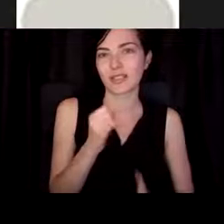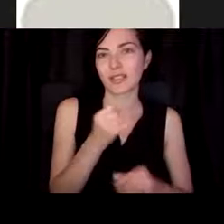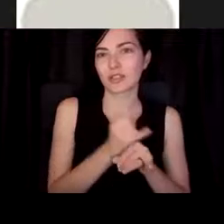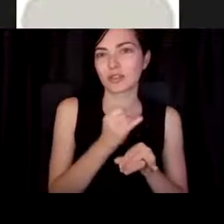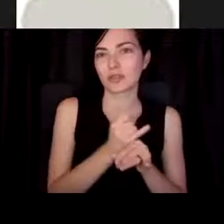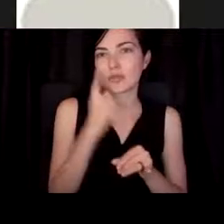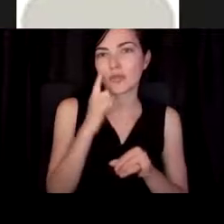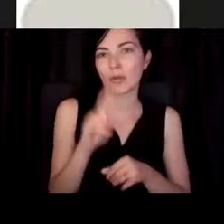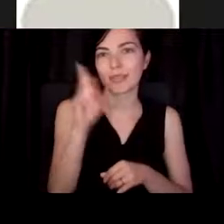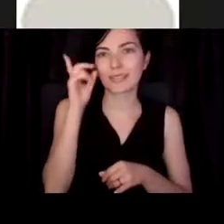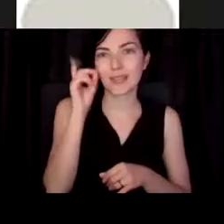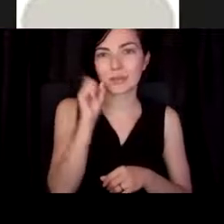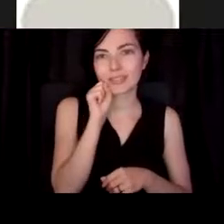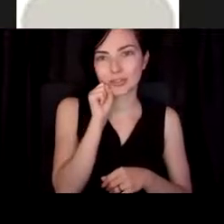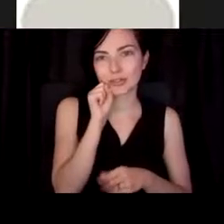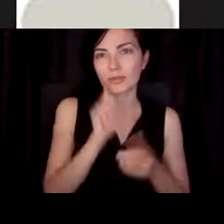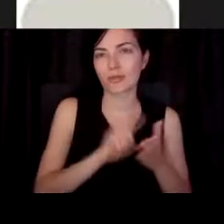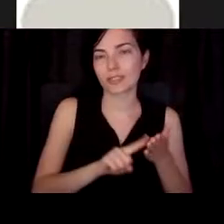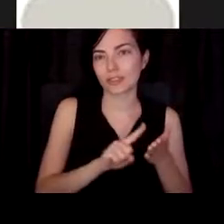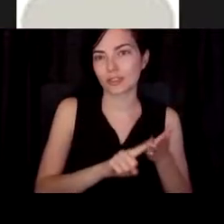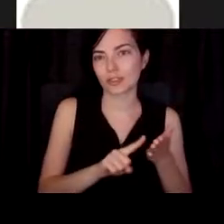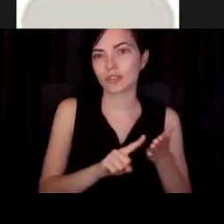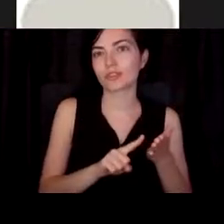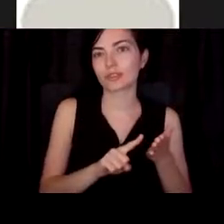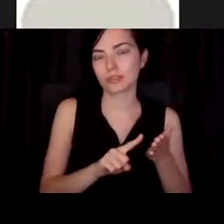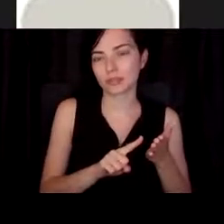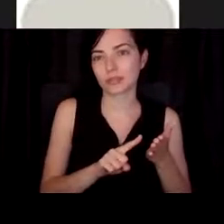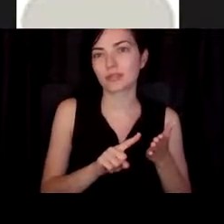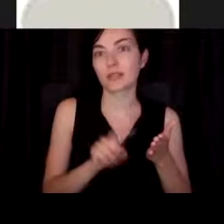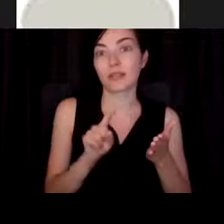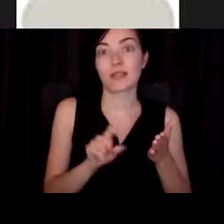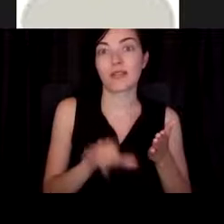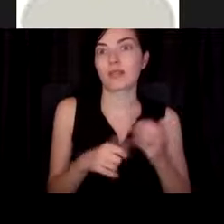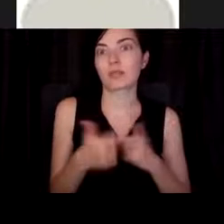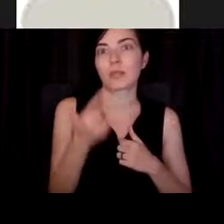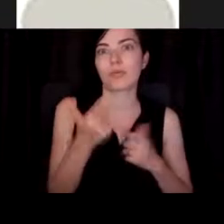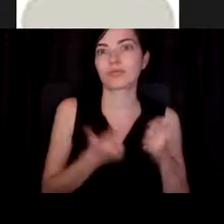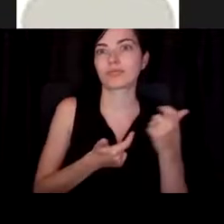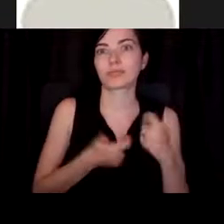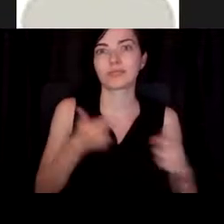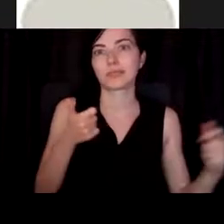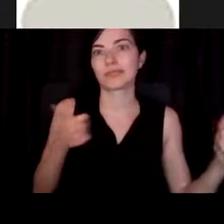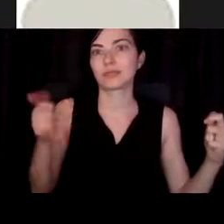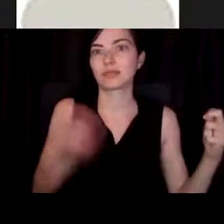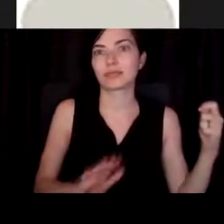which is one of the, actually I the biggest in the nation